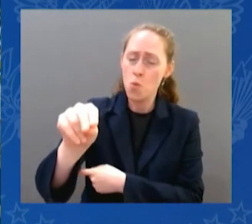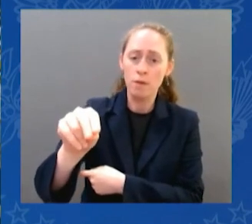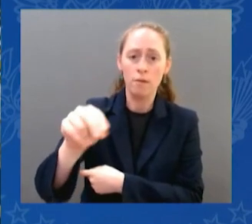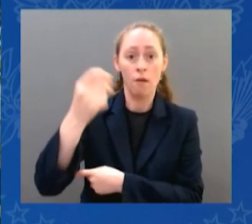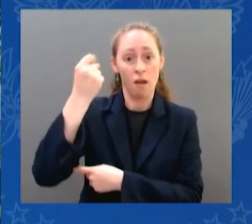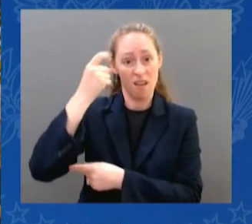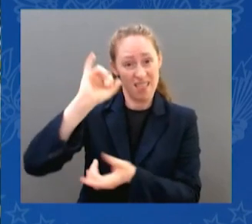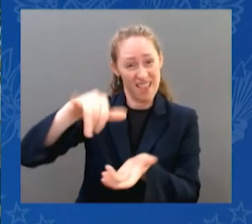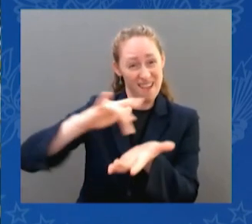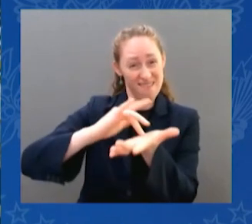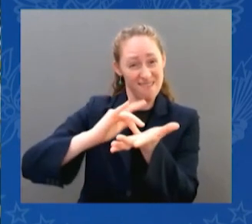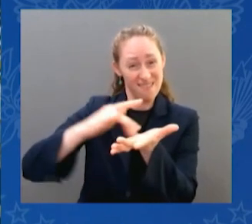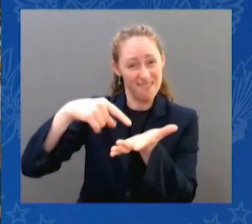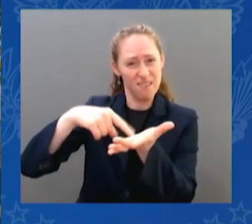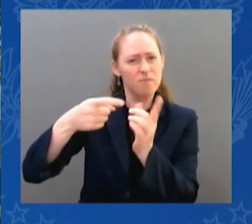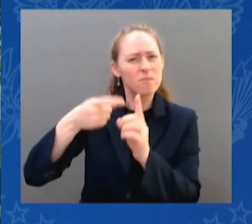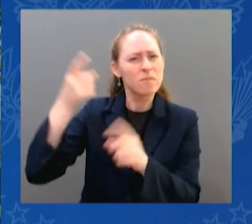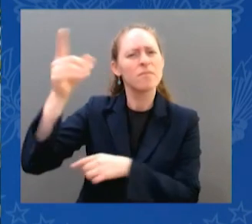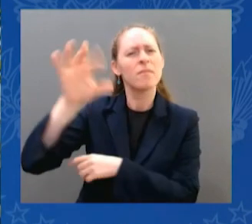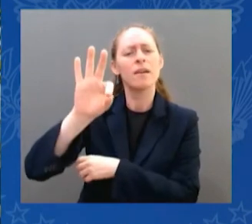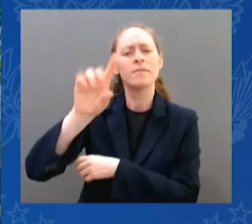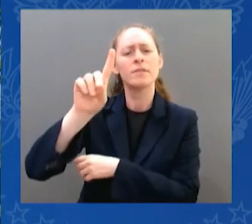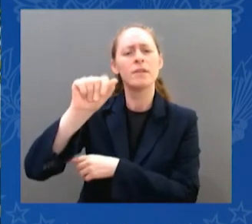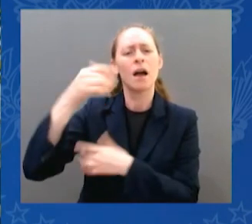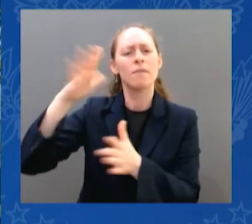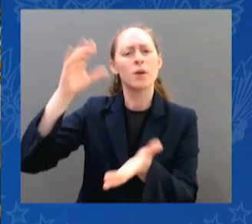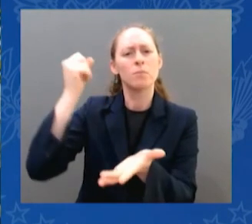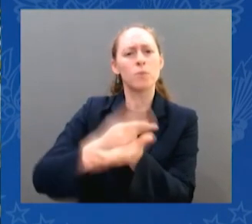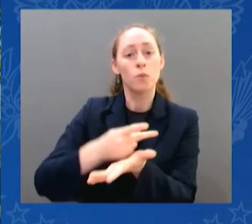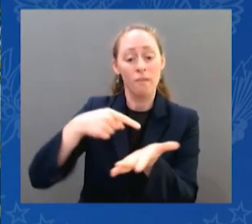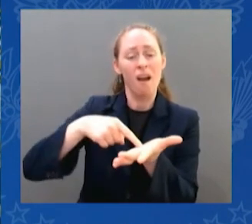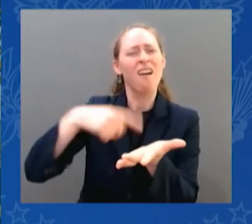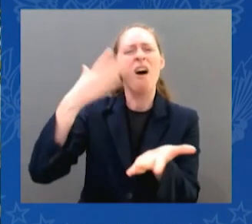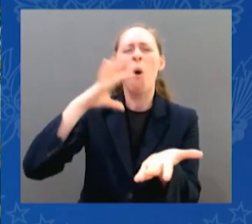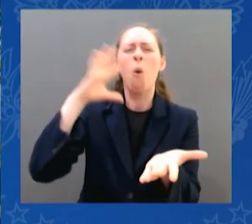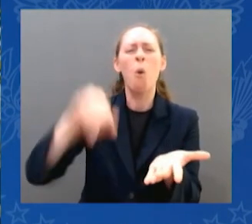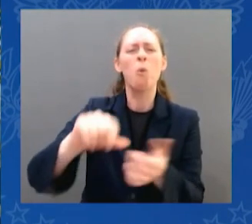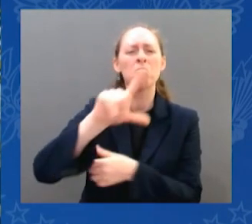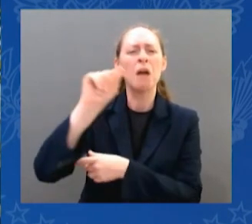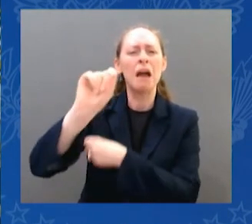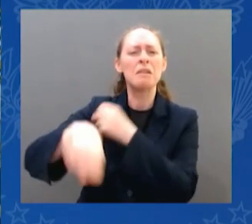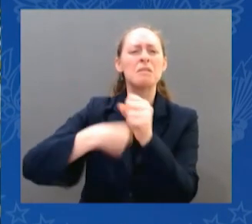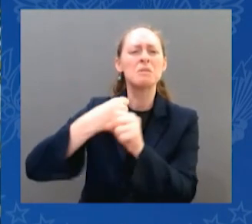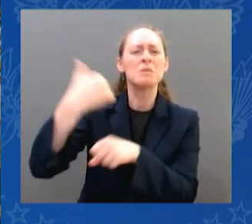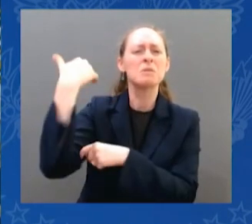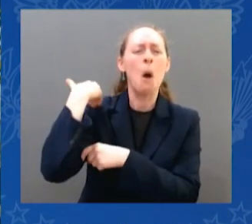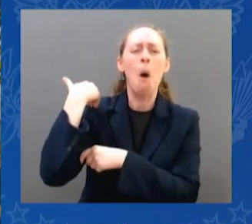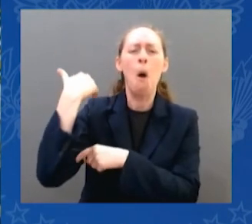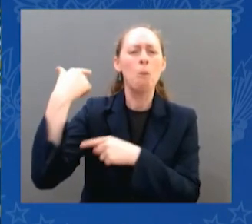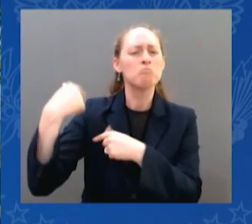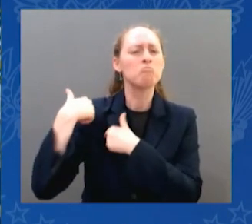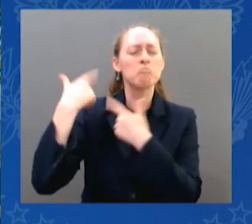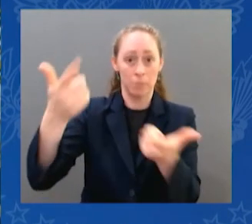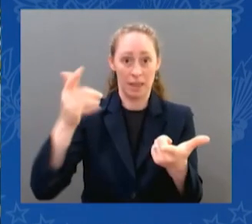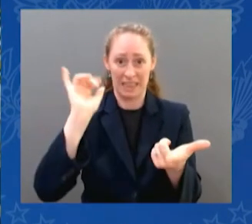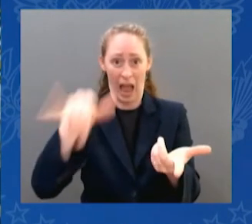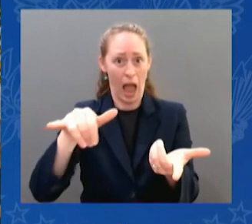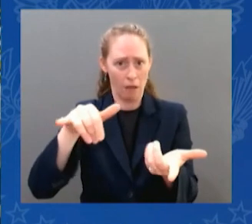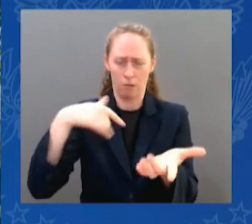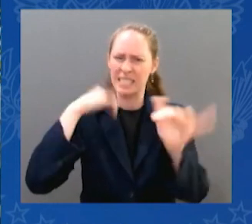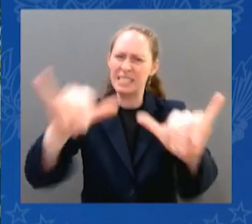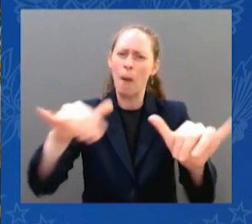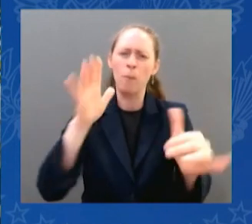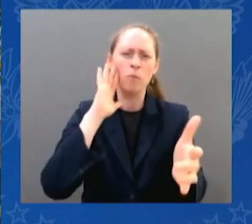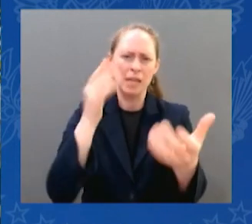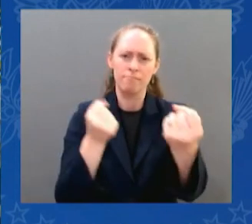right to that medication. And there are many other unlawful actions, in my view, that states are preparing to take that we'll have to address